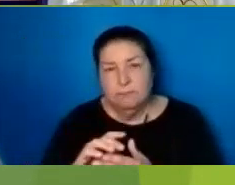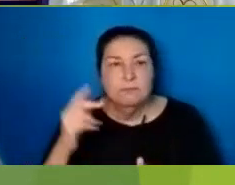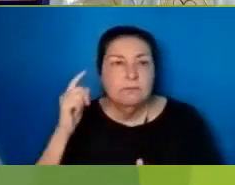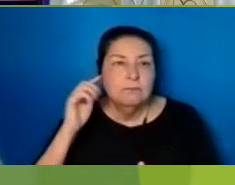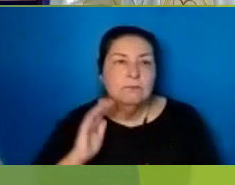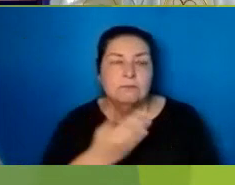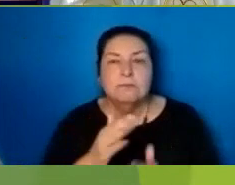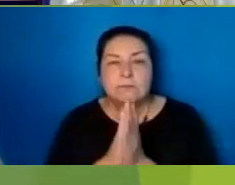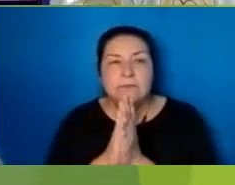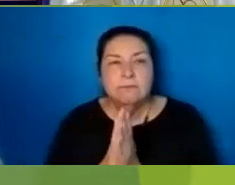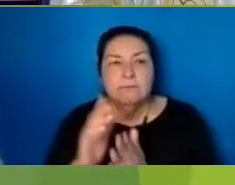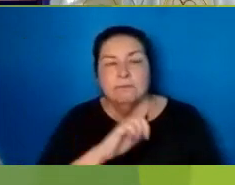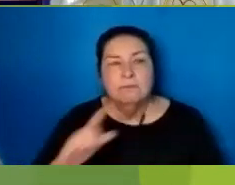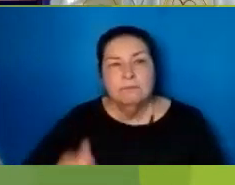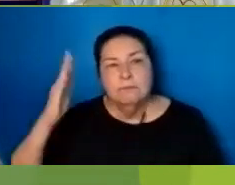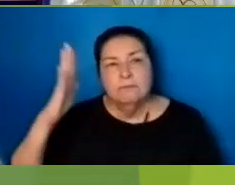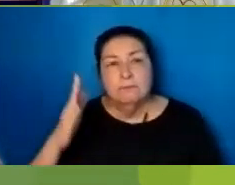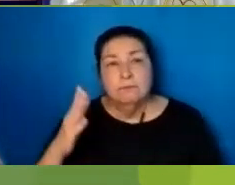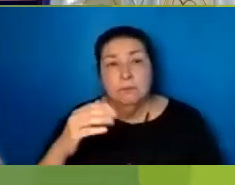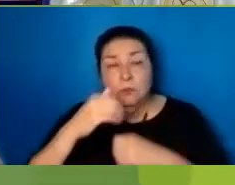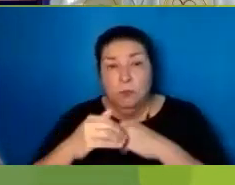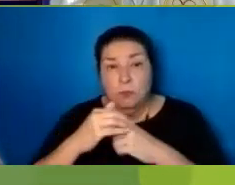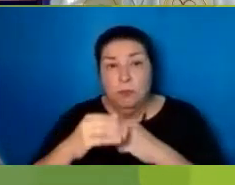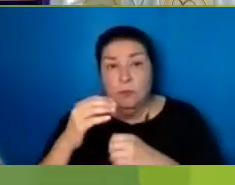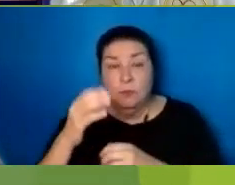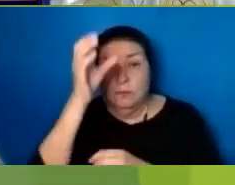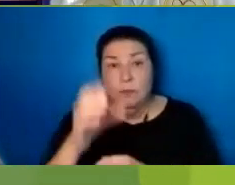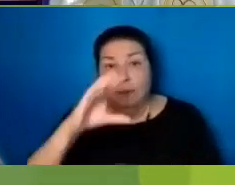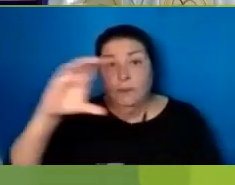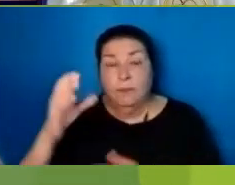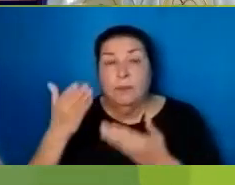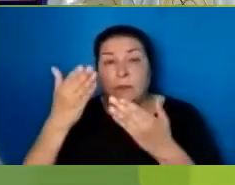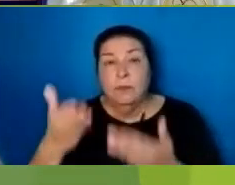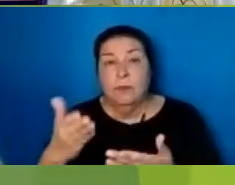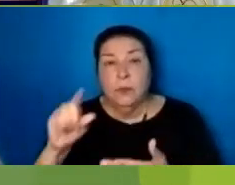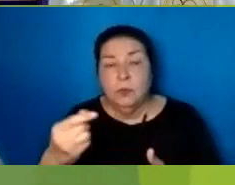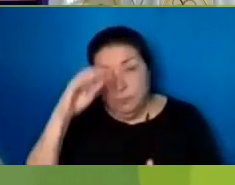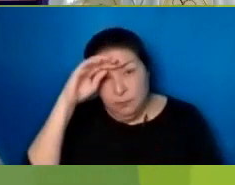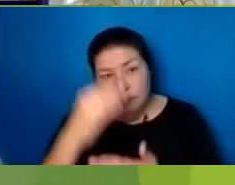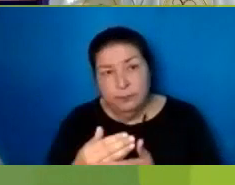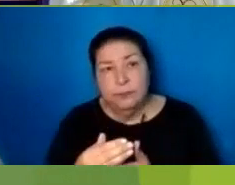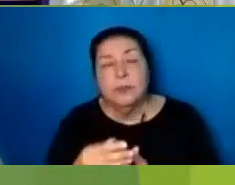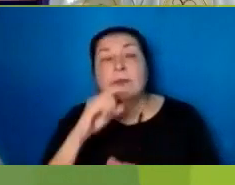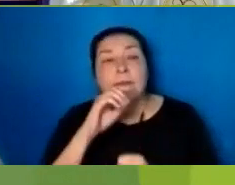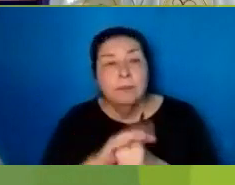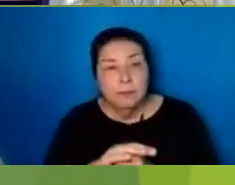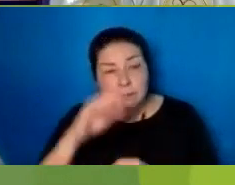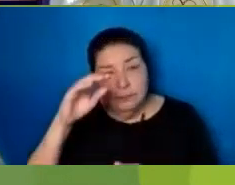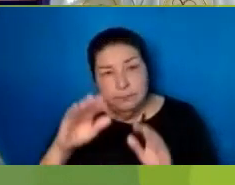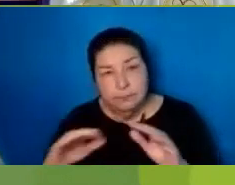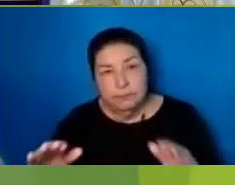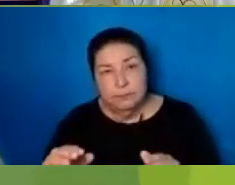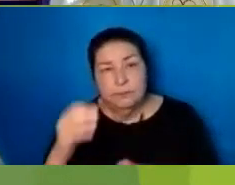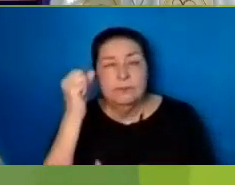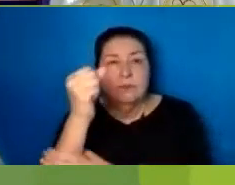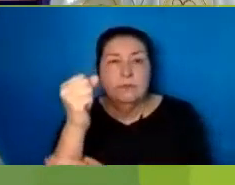Lord God You Place The Wood Of The Cross On The Back Of Your Only Begotten Son That As The Promised Offspring Of Abraham He